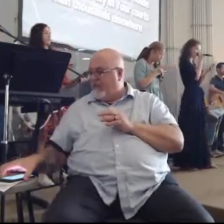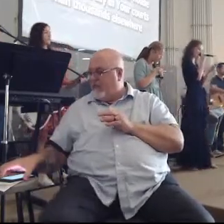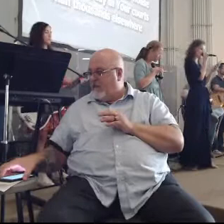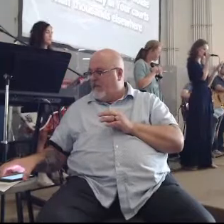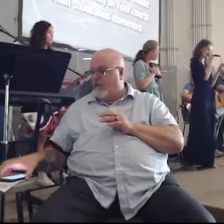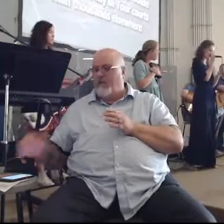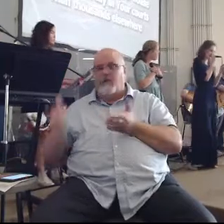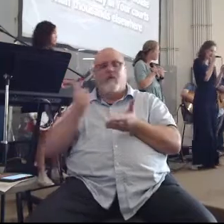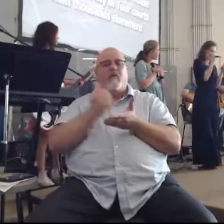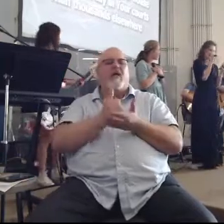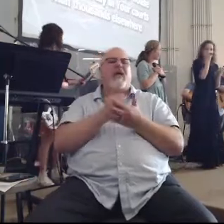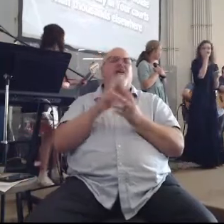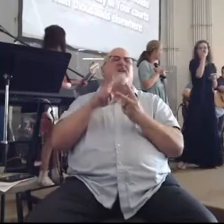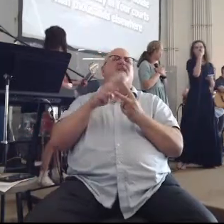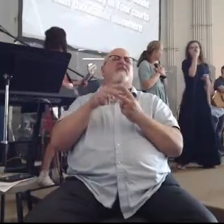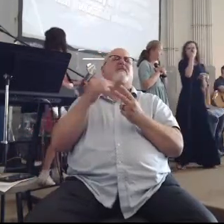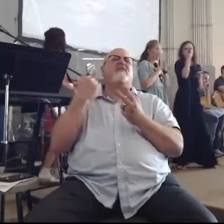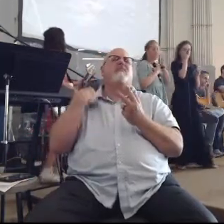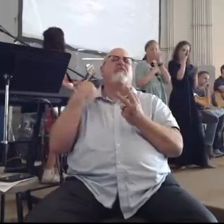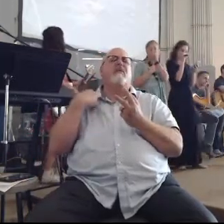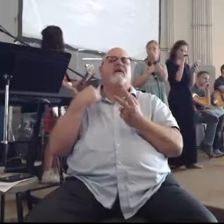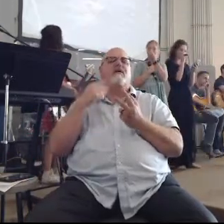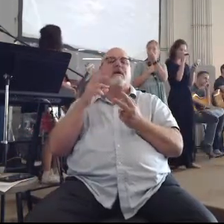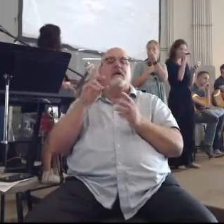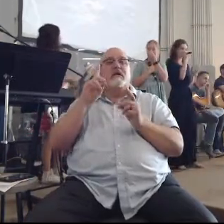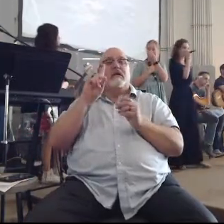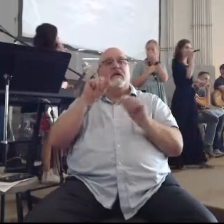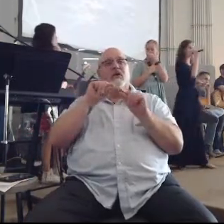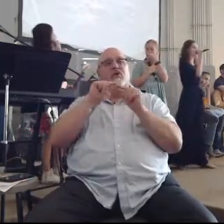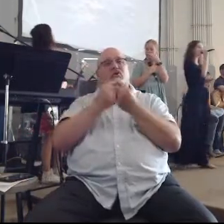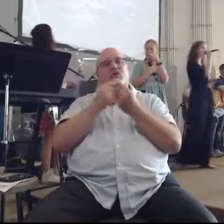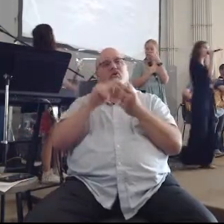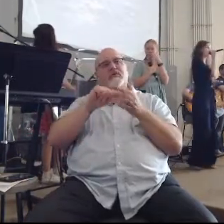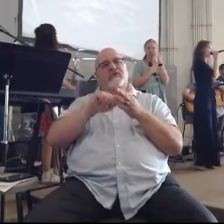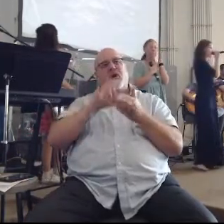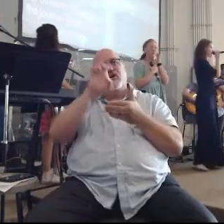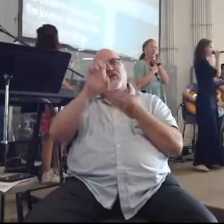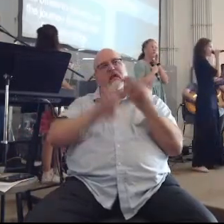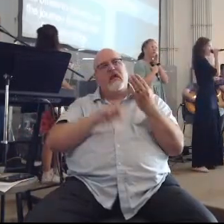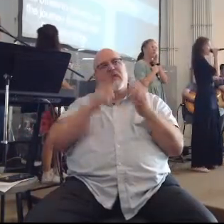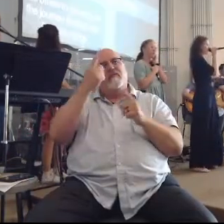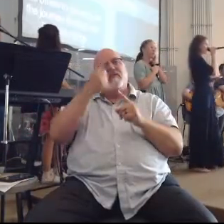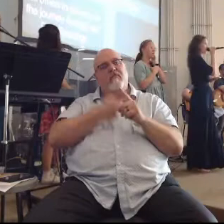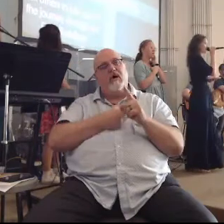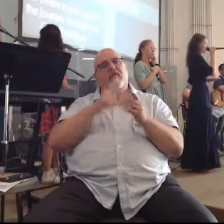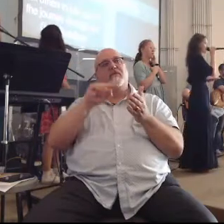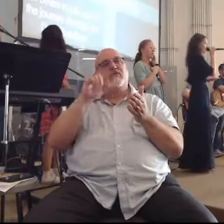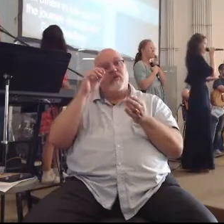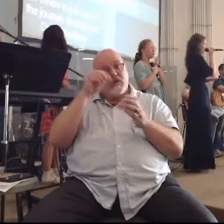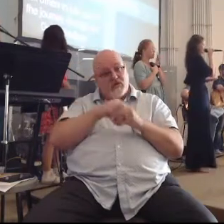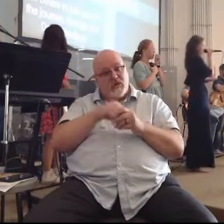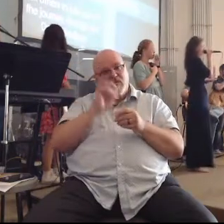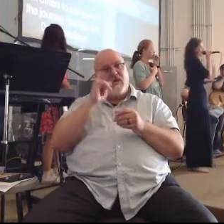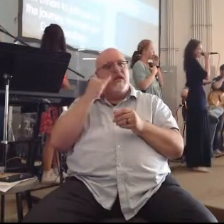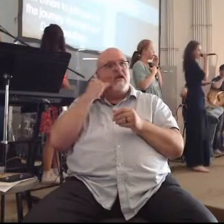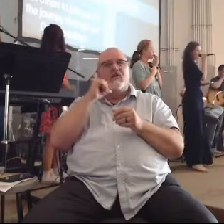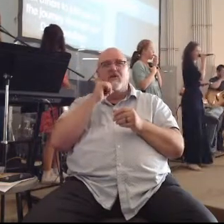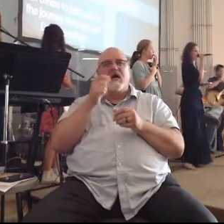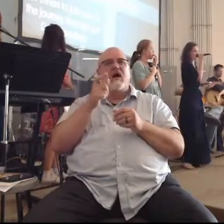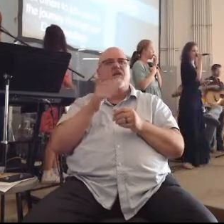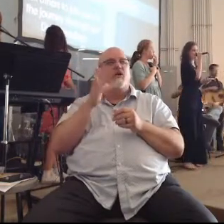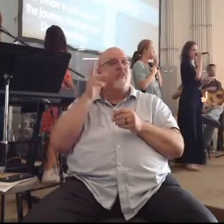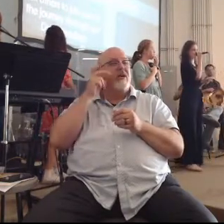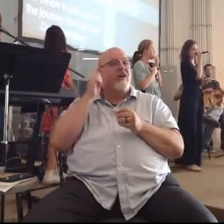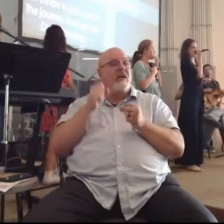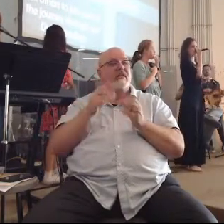Amen. So just a couple quick reminders. D-Groups start at the end of the month. Please get in one if you are not already. You're going to be hearing about